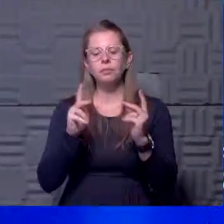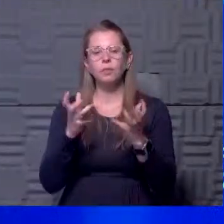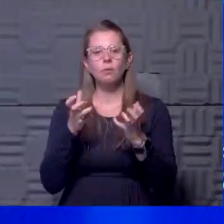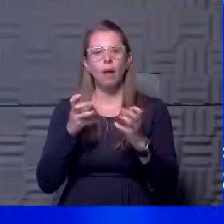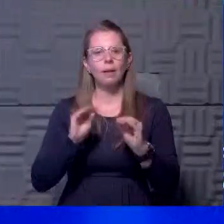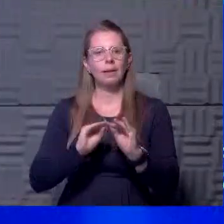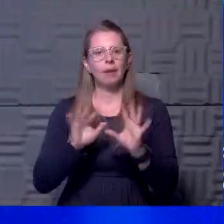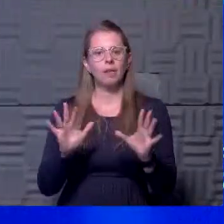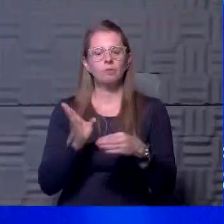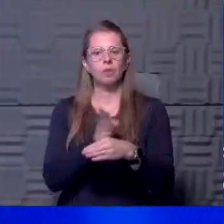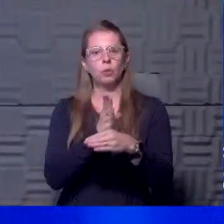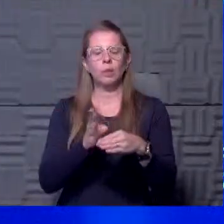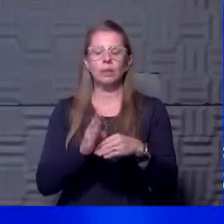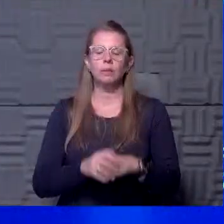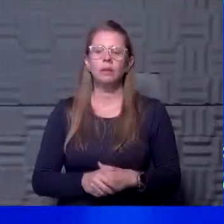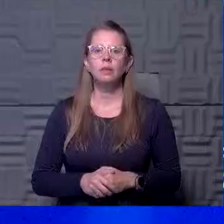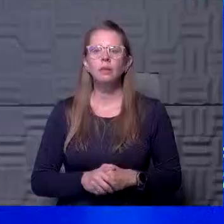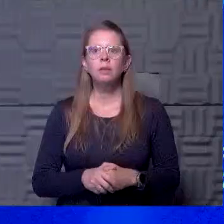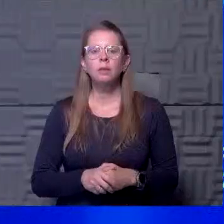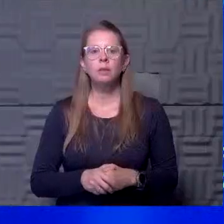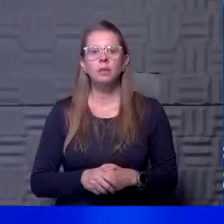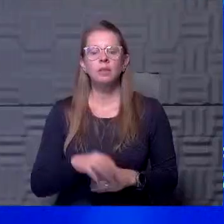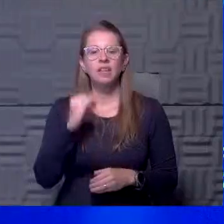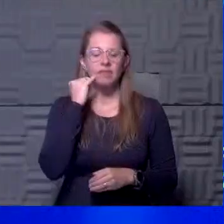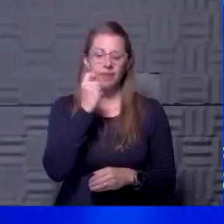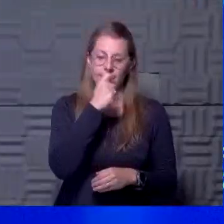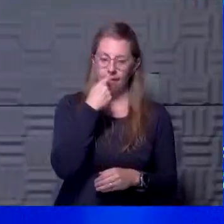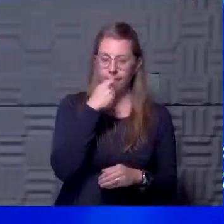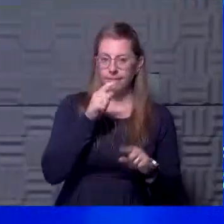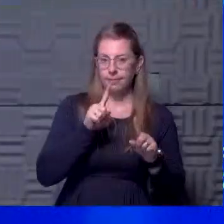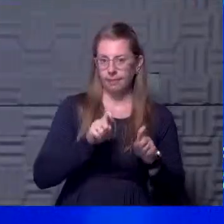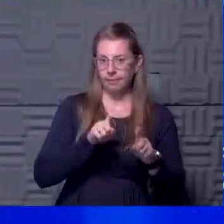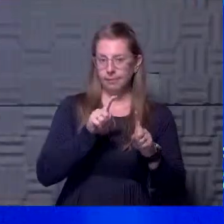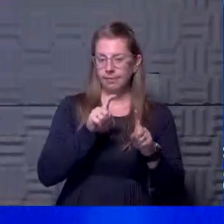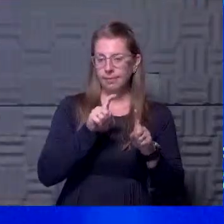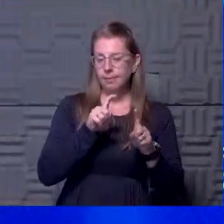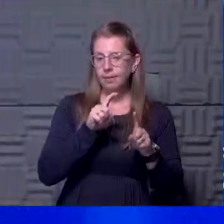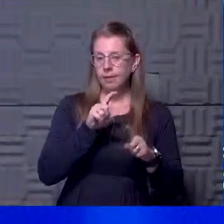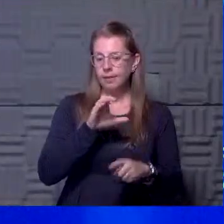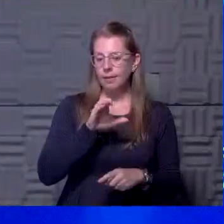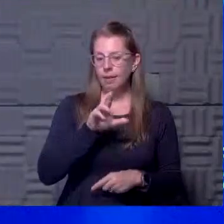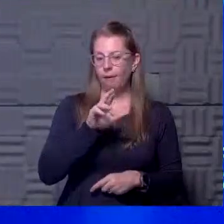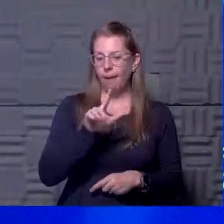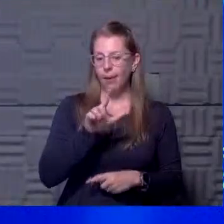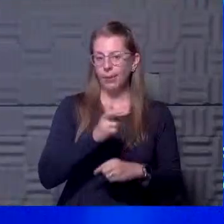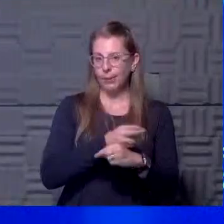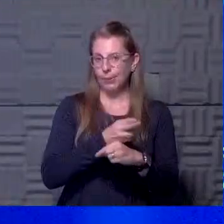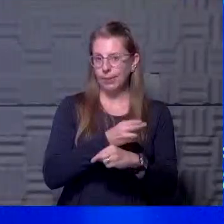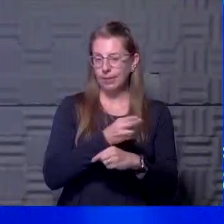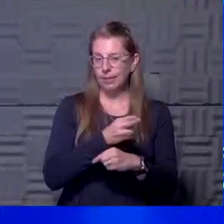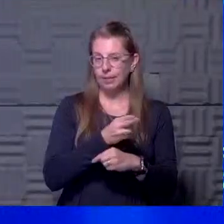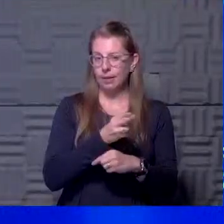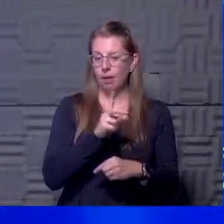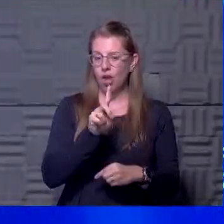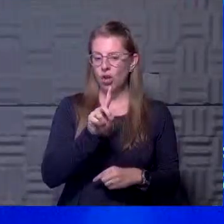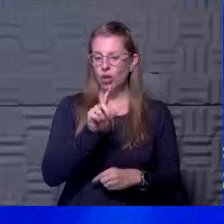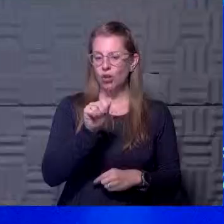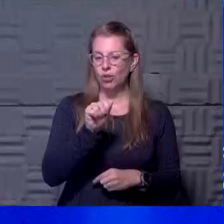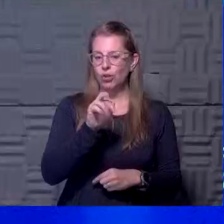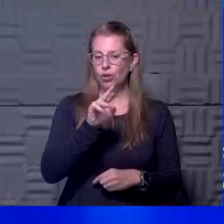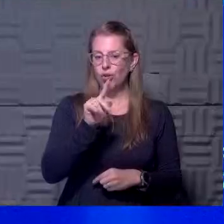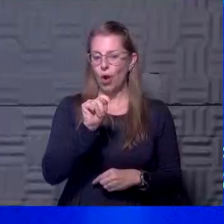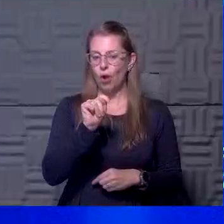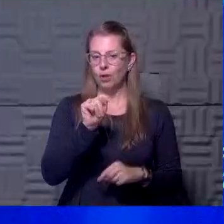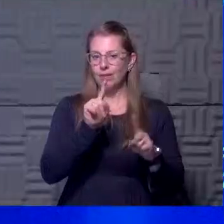between, um, if, if the saliva test that CRL is using, is the DART test from